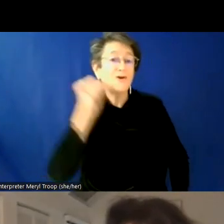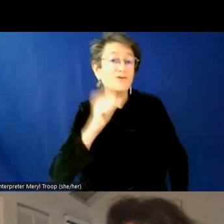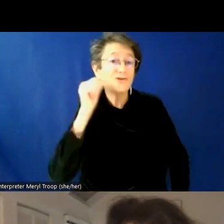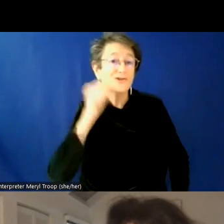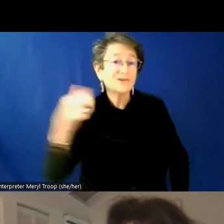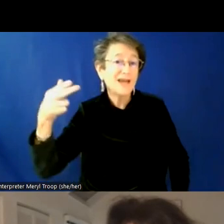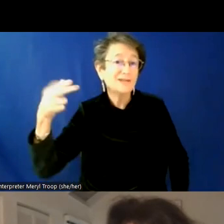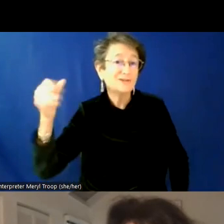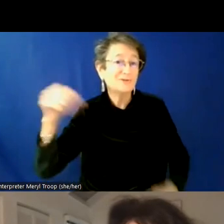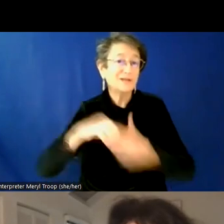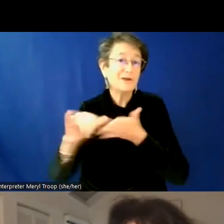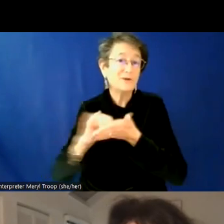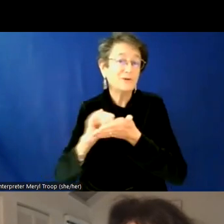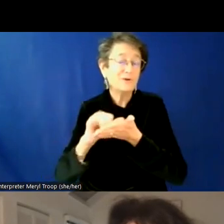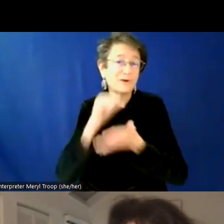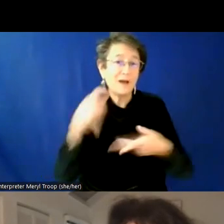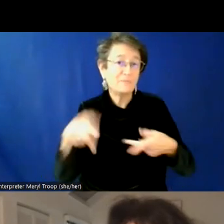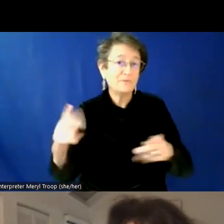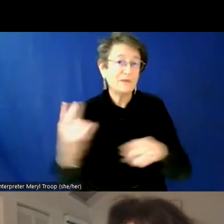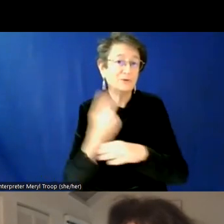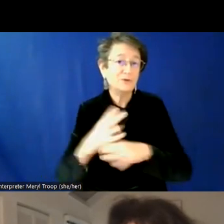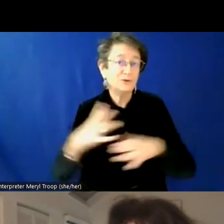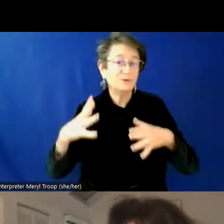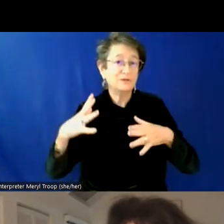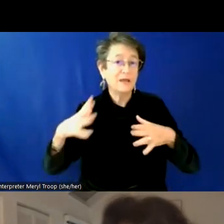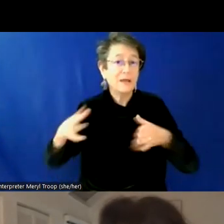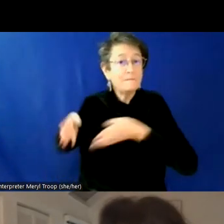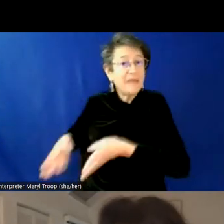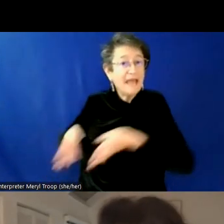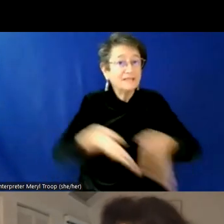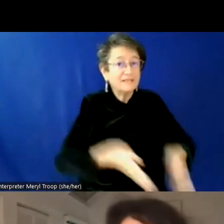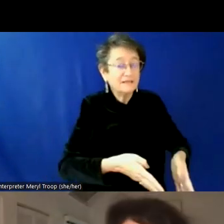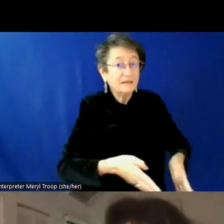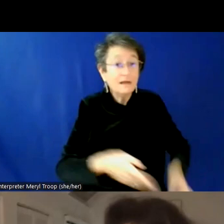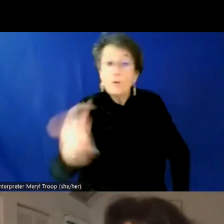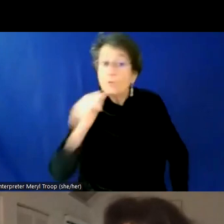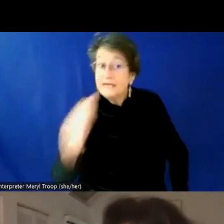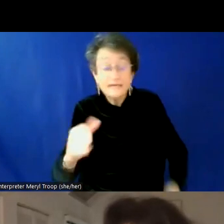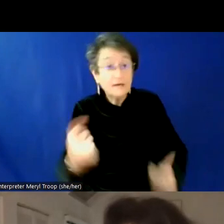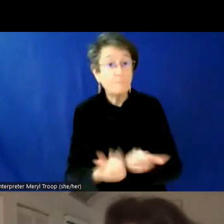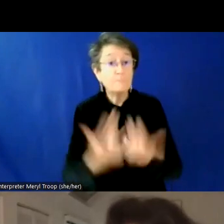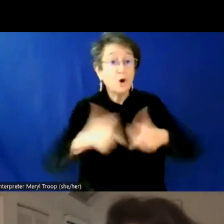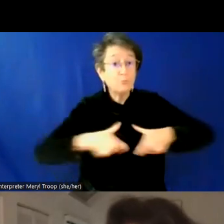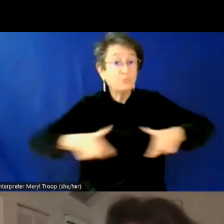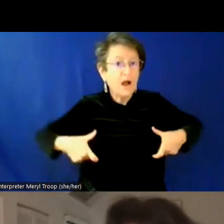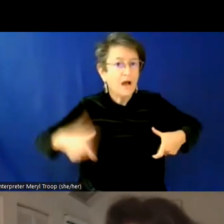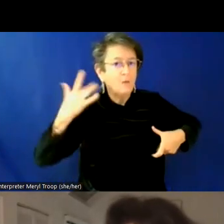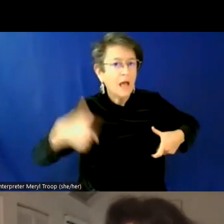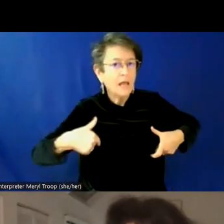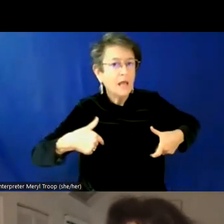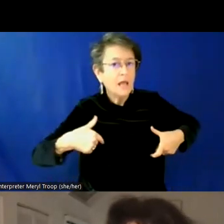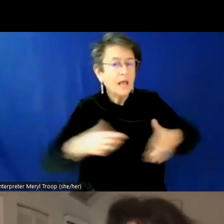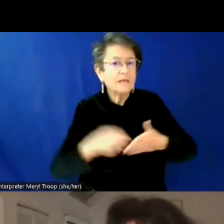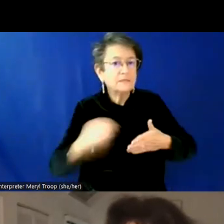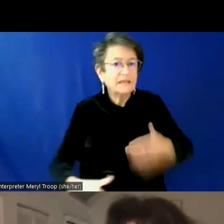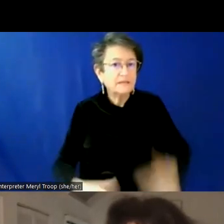pants. Uh, and you know, she would tell me, you we didn't burn bras because bras were expensive, honey, but, uh, she, they burned skirts, uh,